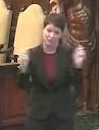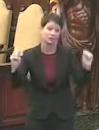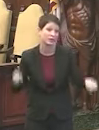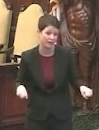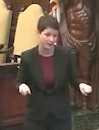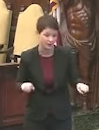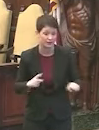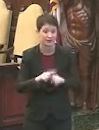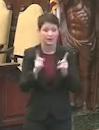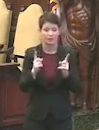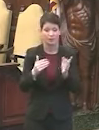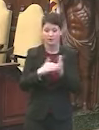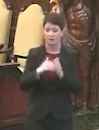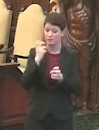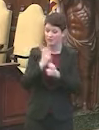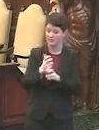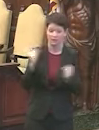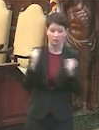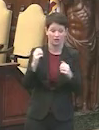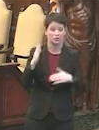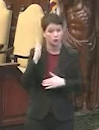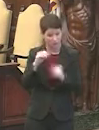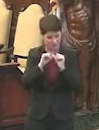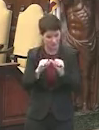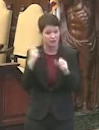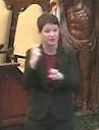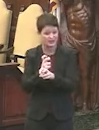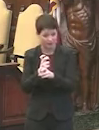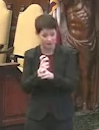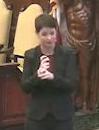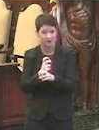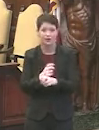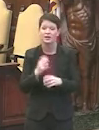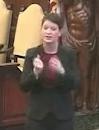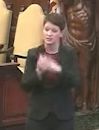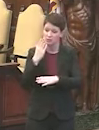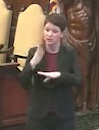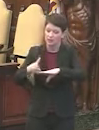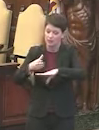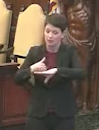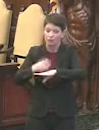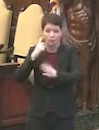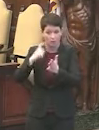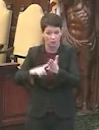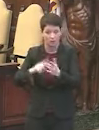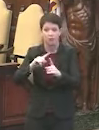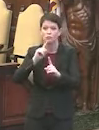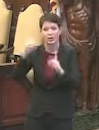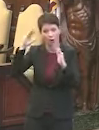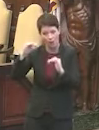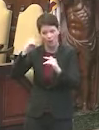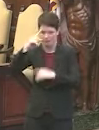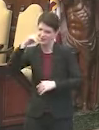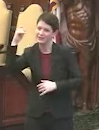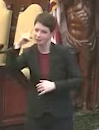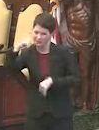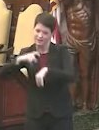true, what that means is that we've had a very tough winter. will still be tough. Things will be improving in the spring, but there's real hope for the summer.